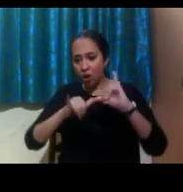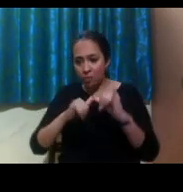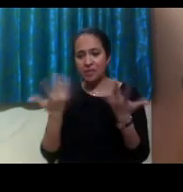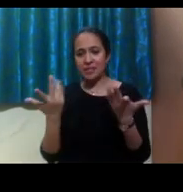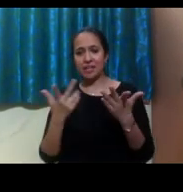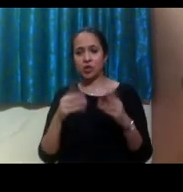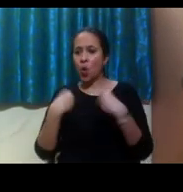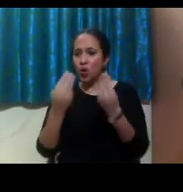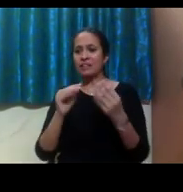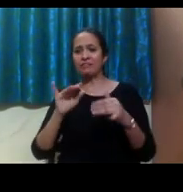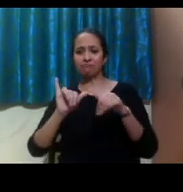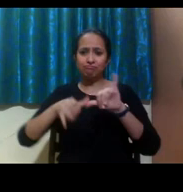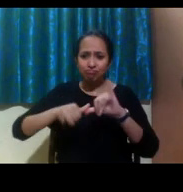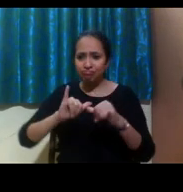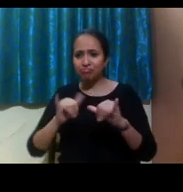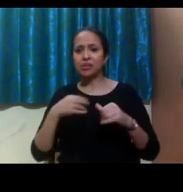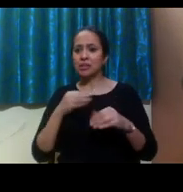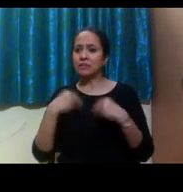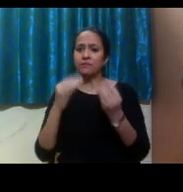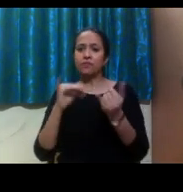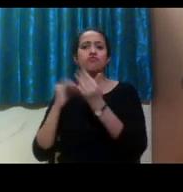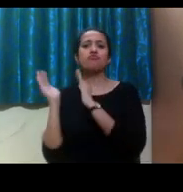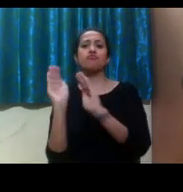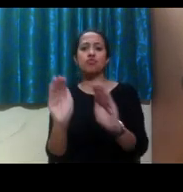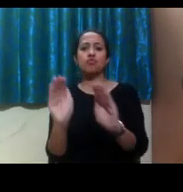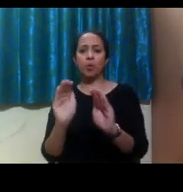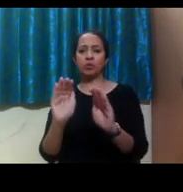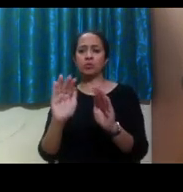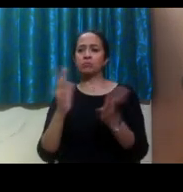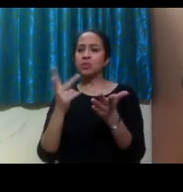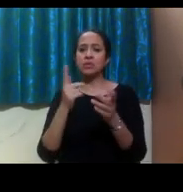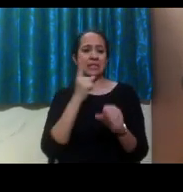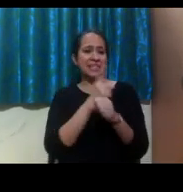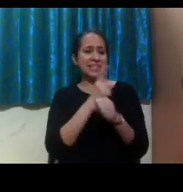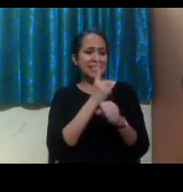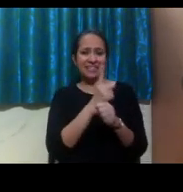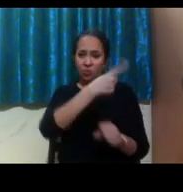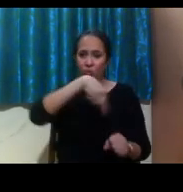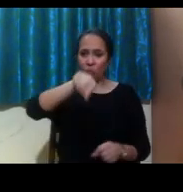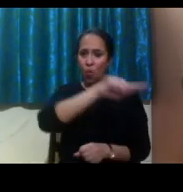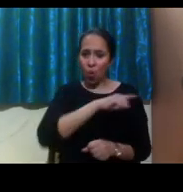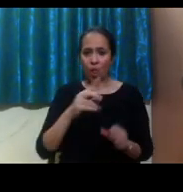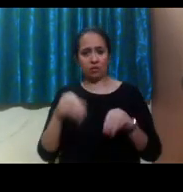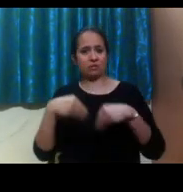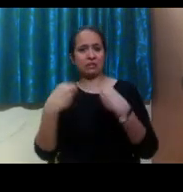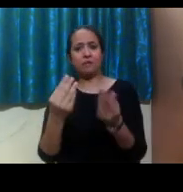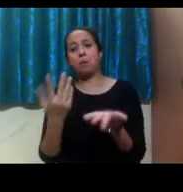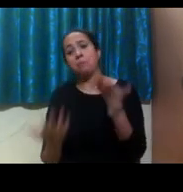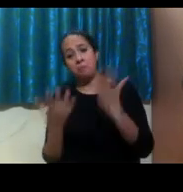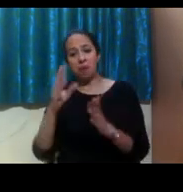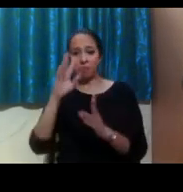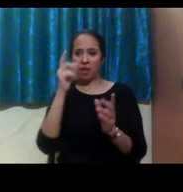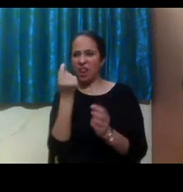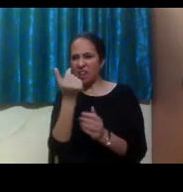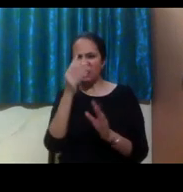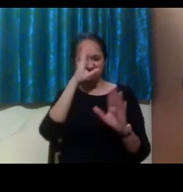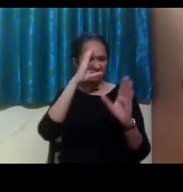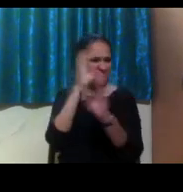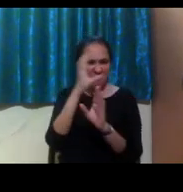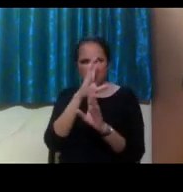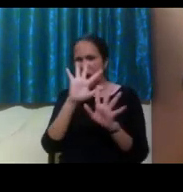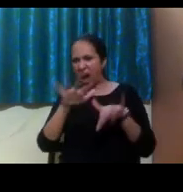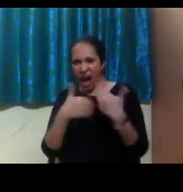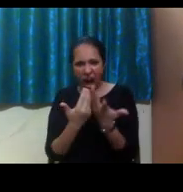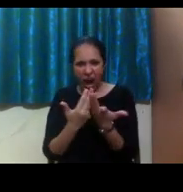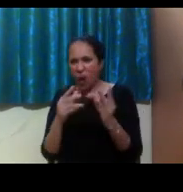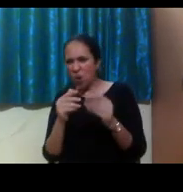and provide support to staff and faculty about how to implement those because sometimes they get a little confusing or they're not sure how to apply it in their